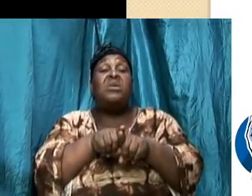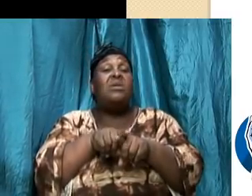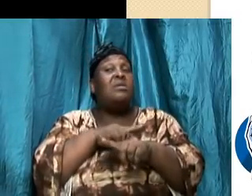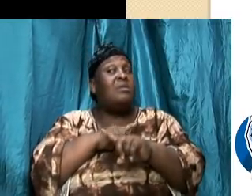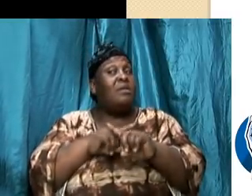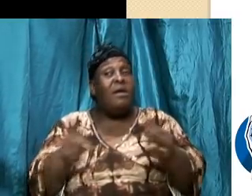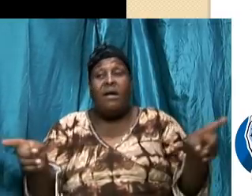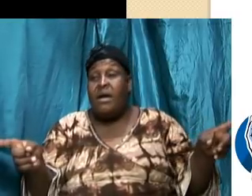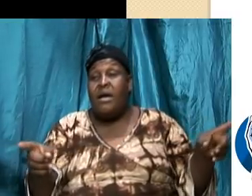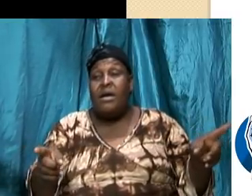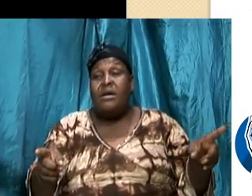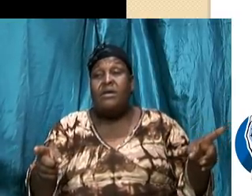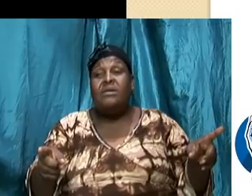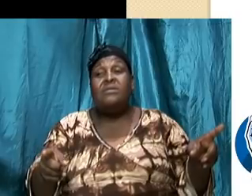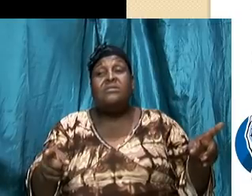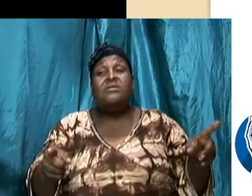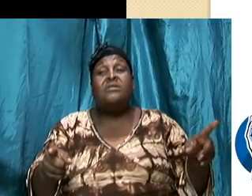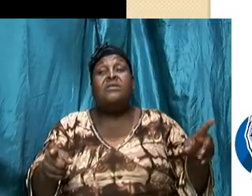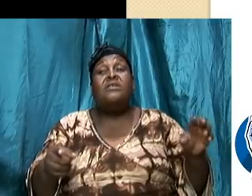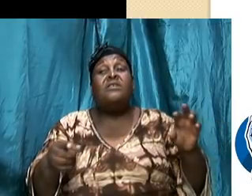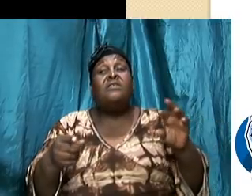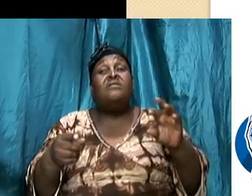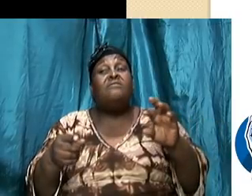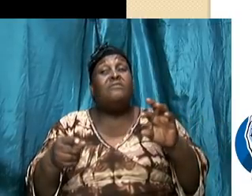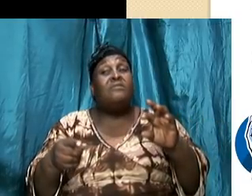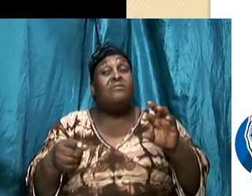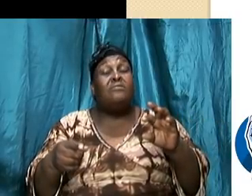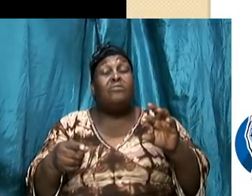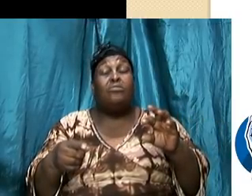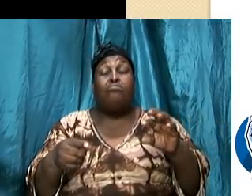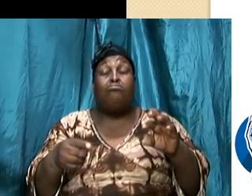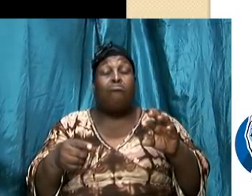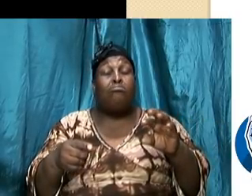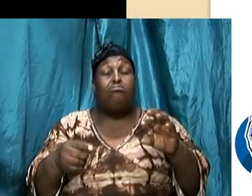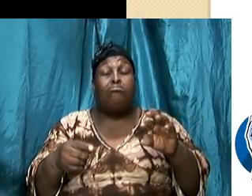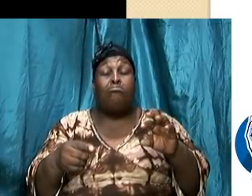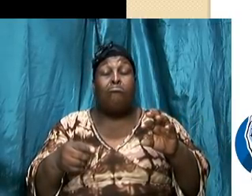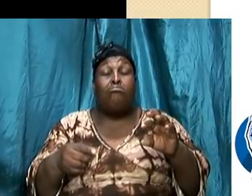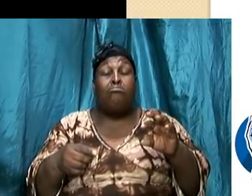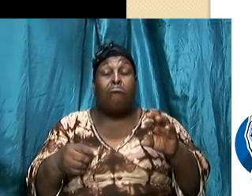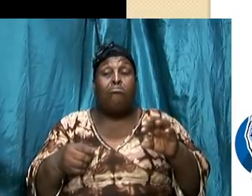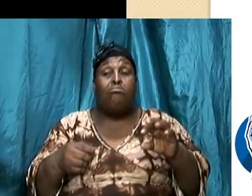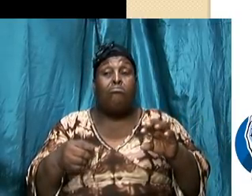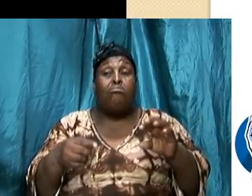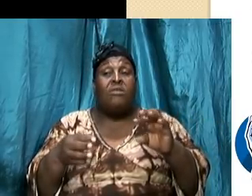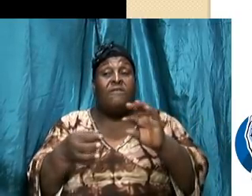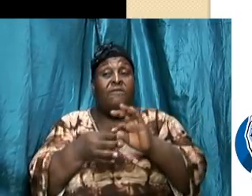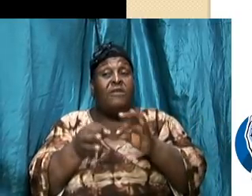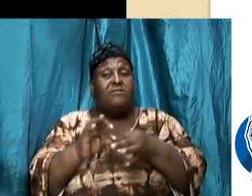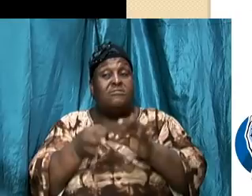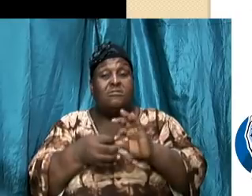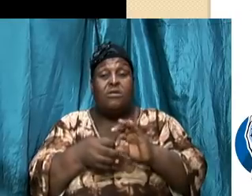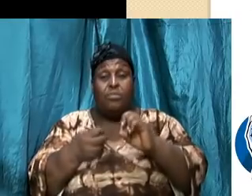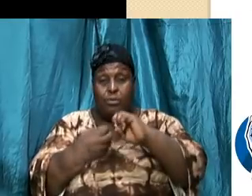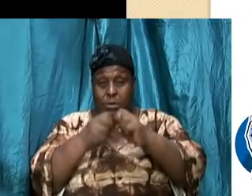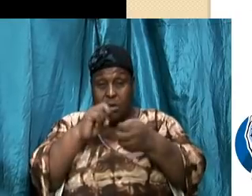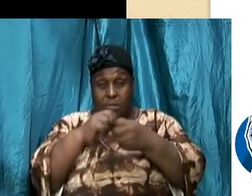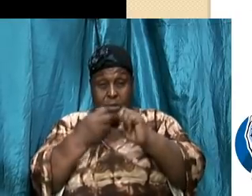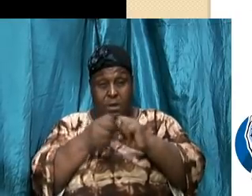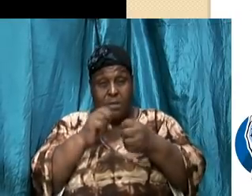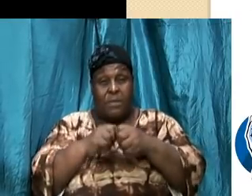that are going to constantly arise outside of the word of God yes